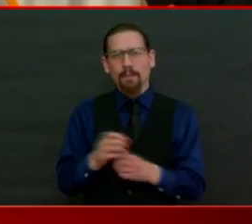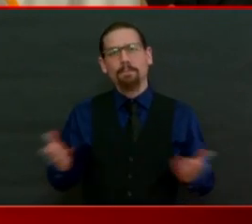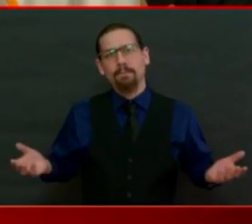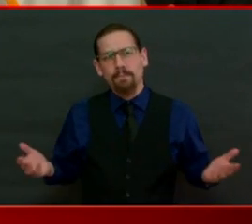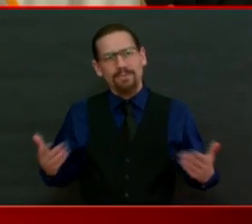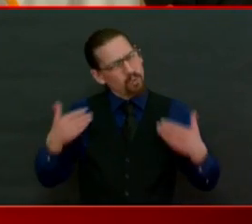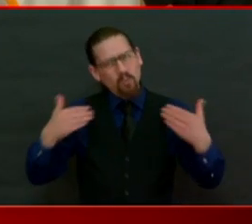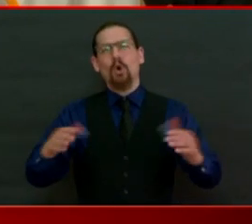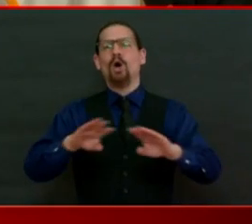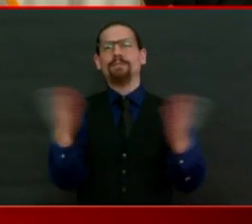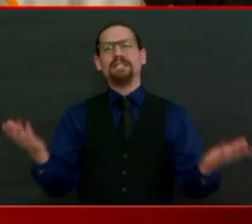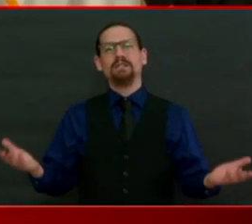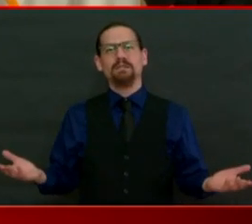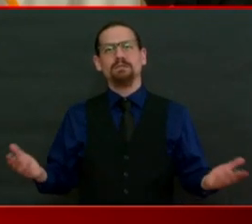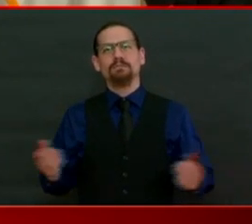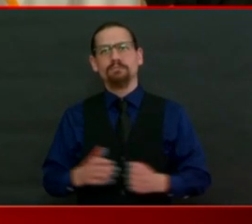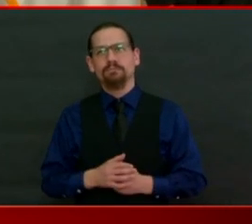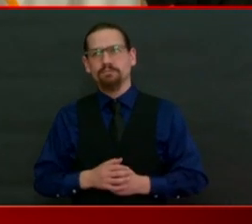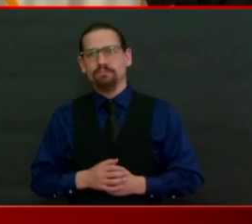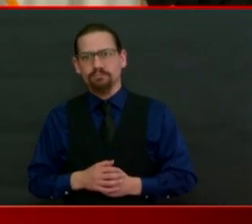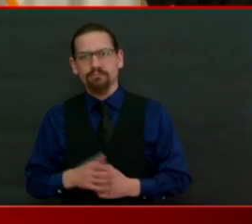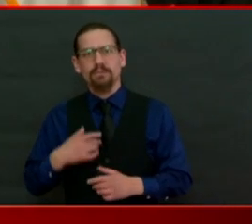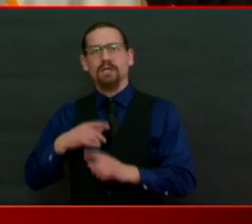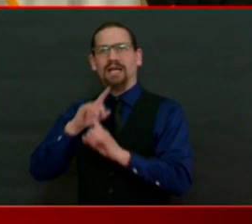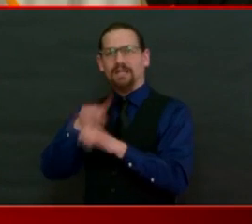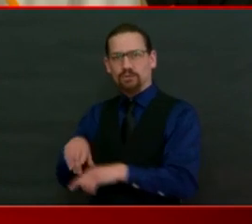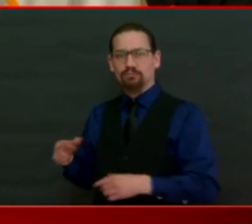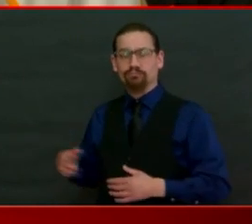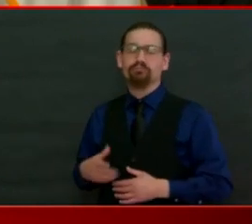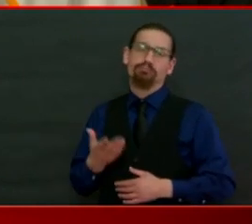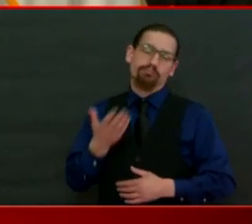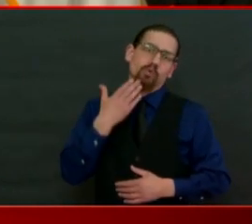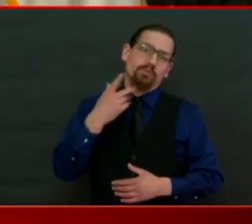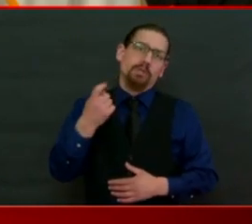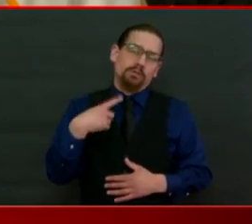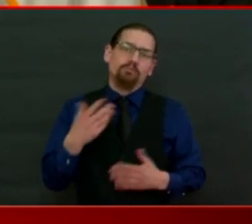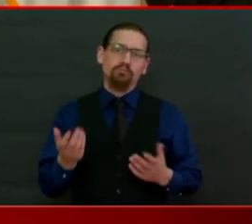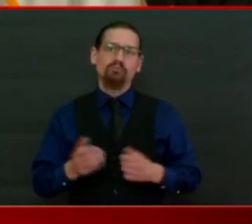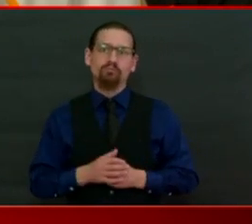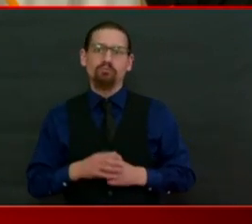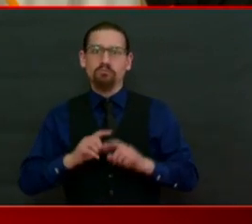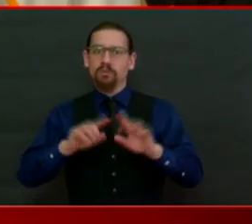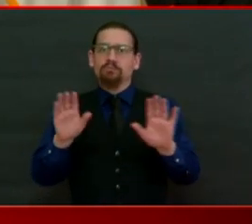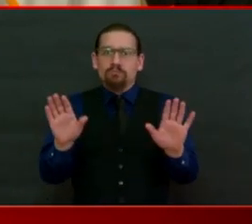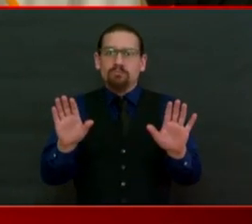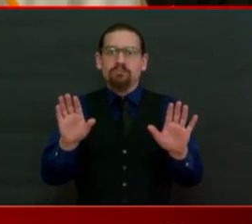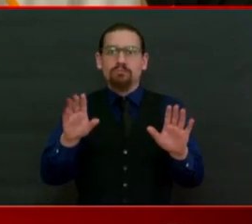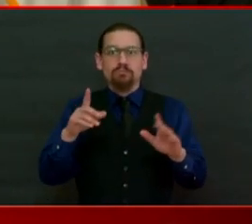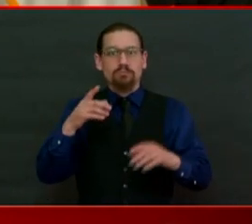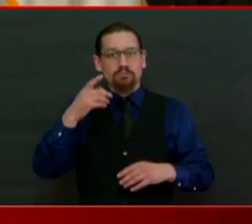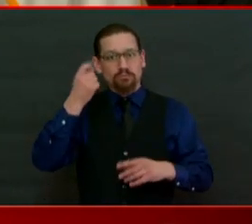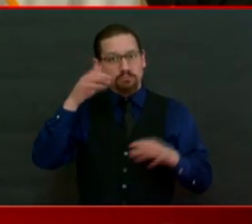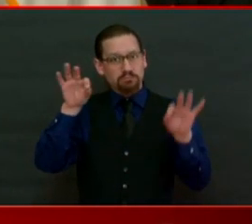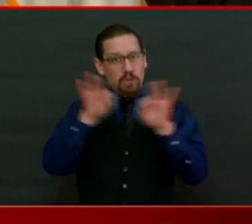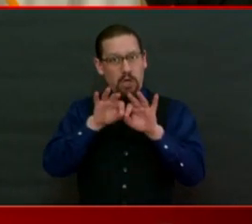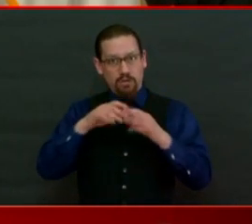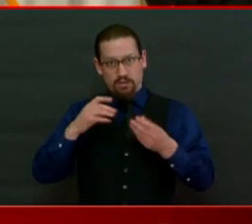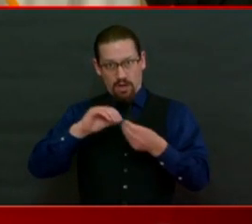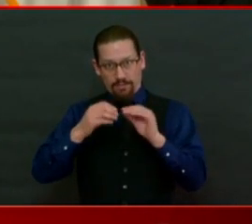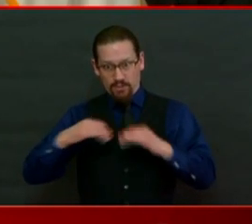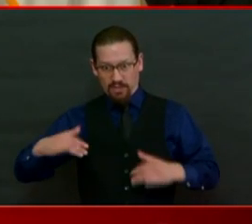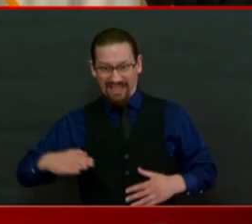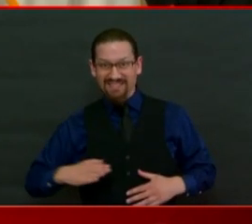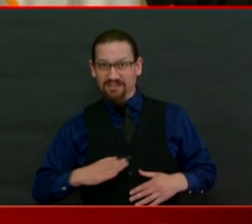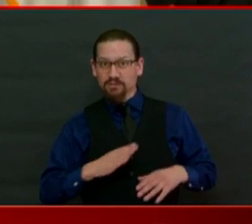So first of all, it's a good thing that we are holding steady. You know, as I said at the beginning, we're holding steady where we are.